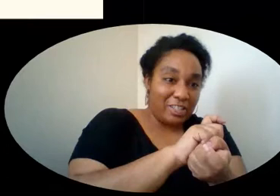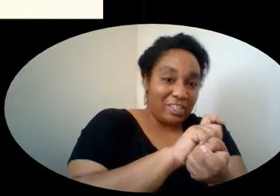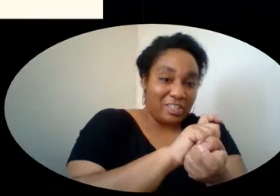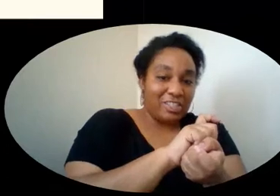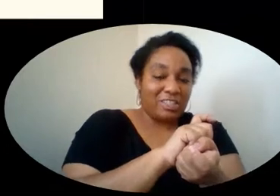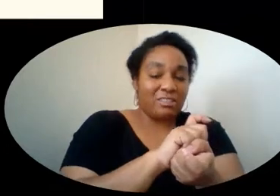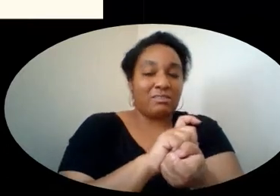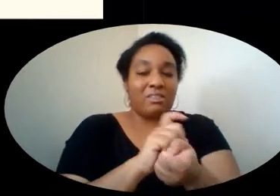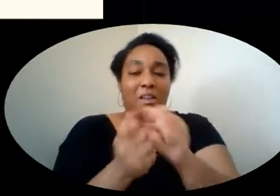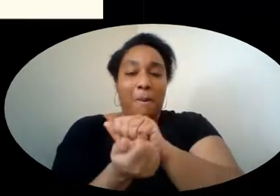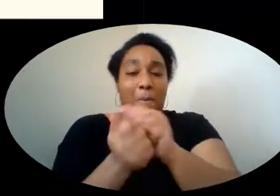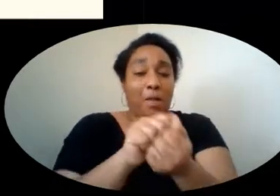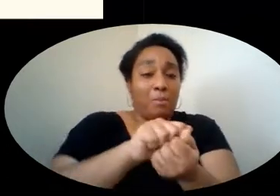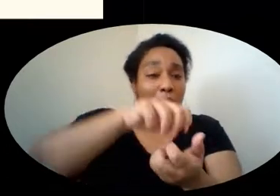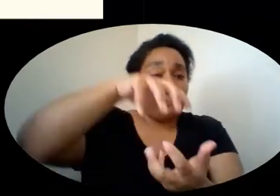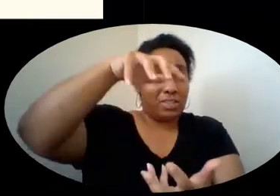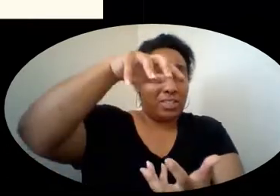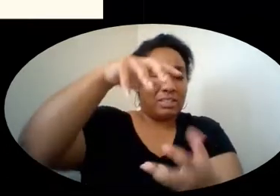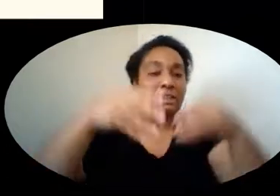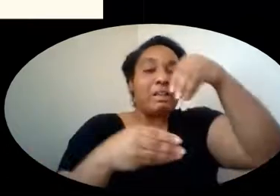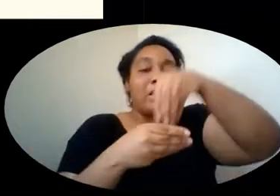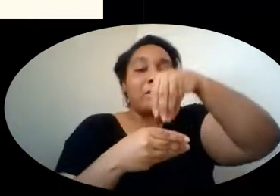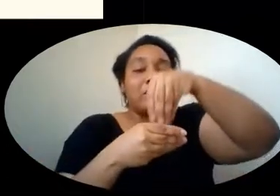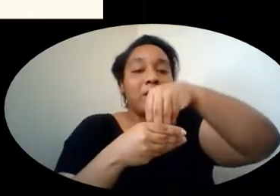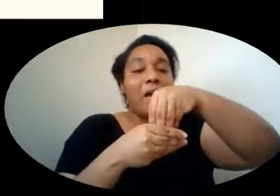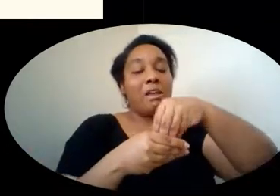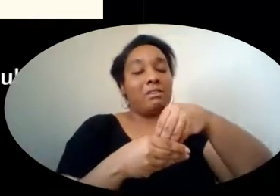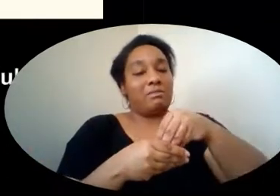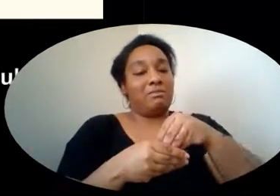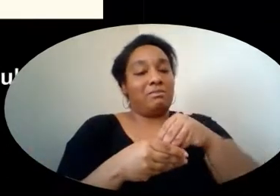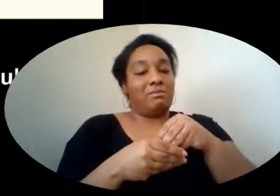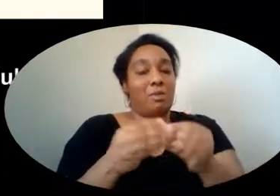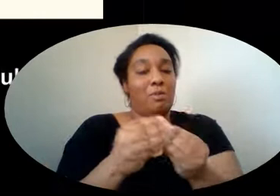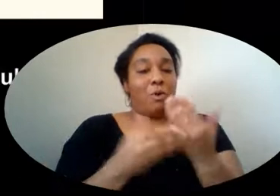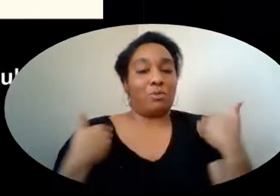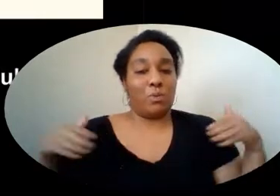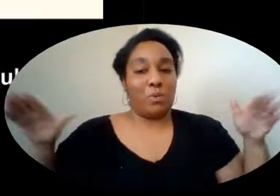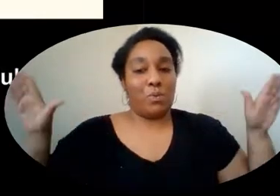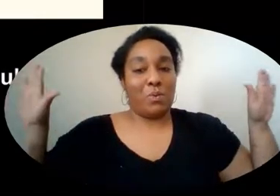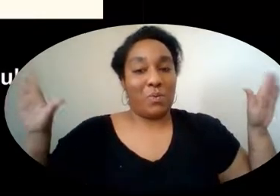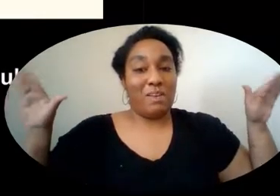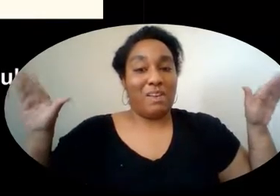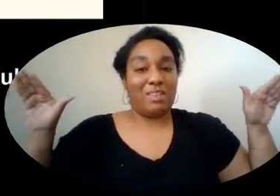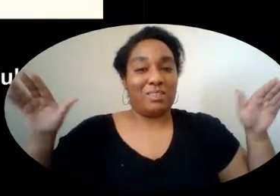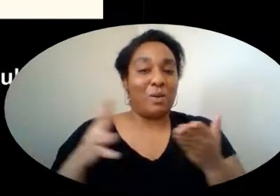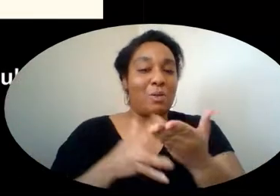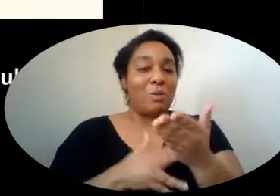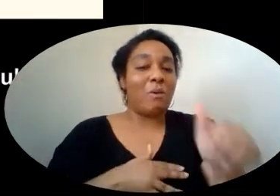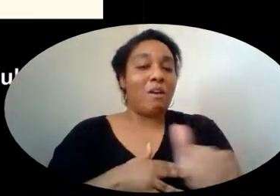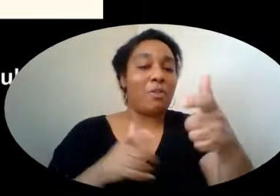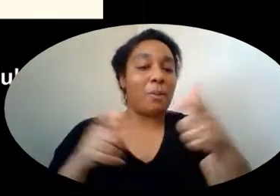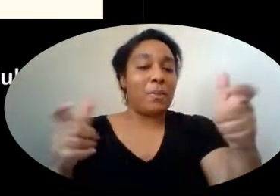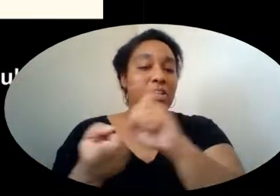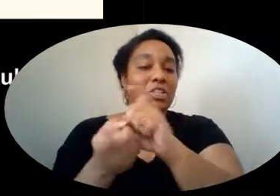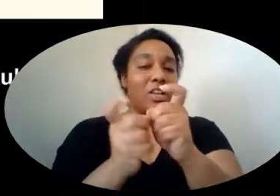During metamorphosis, the pupa grows wings and goes through other big changes to become an adult.